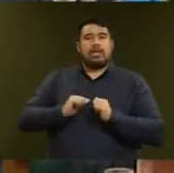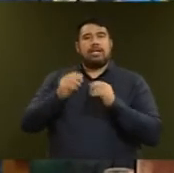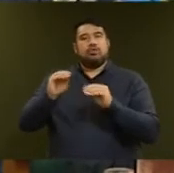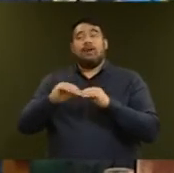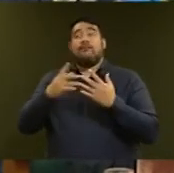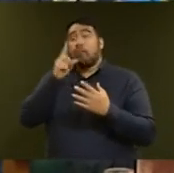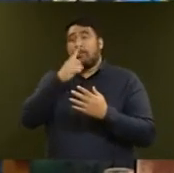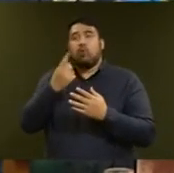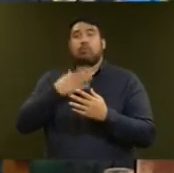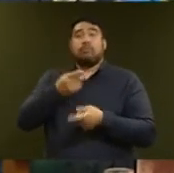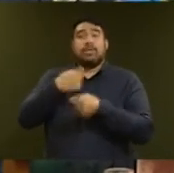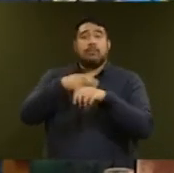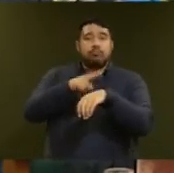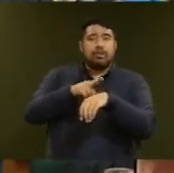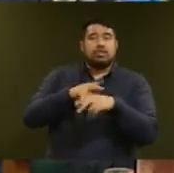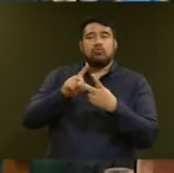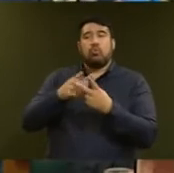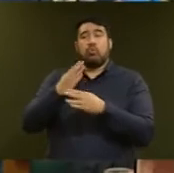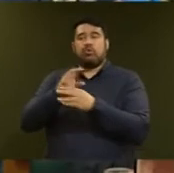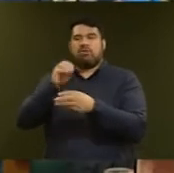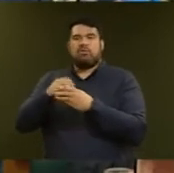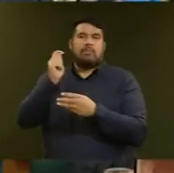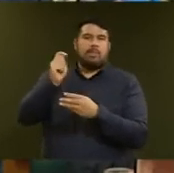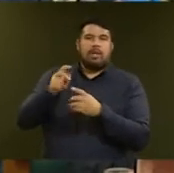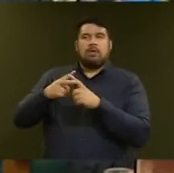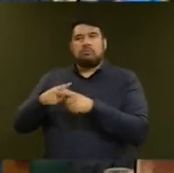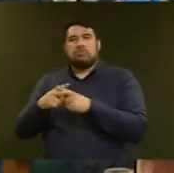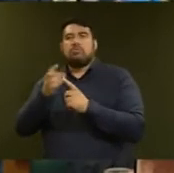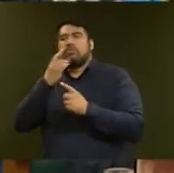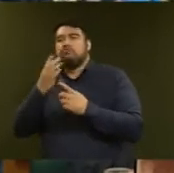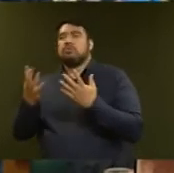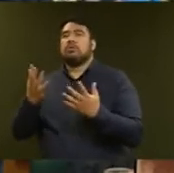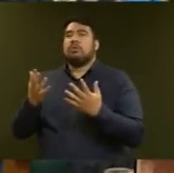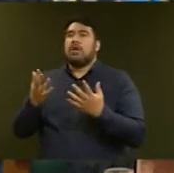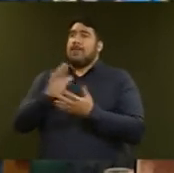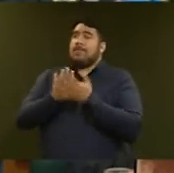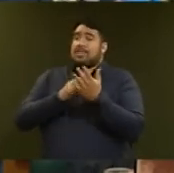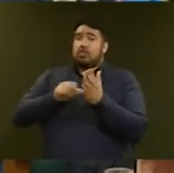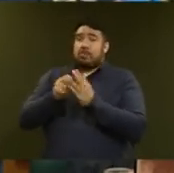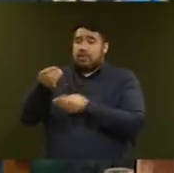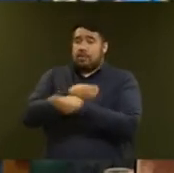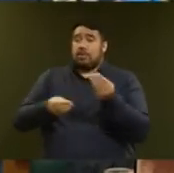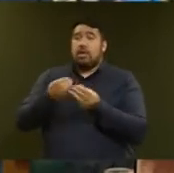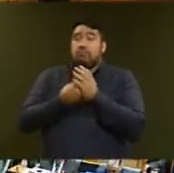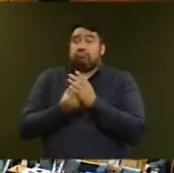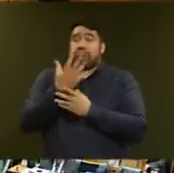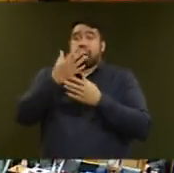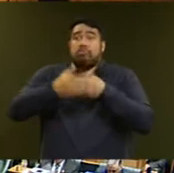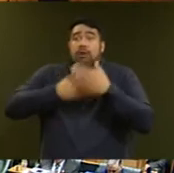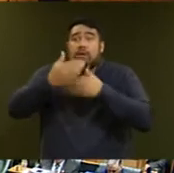trades training is so important to making our economy more productive, more sustainable and more inclusive.